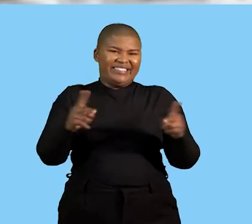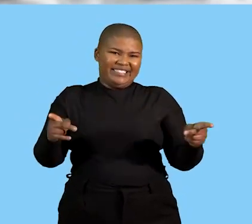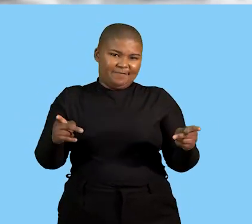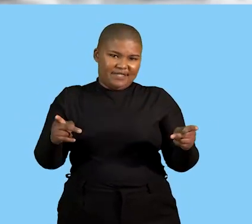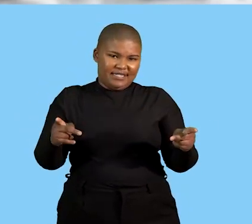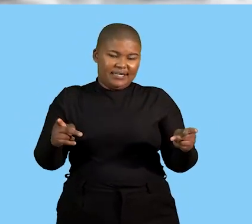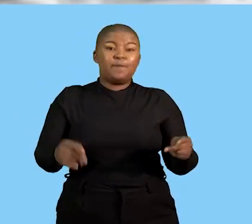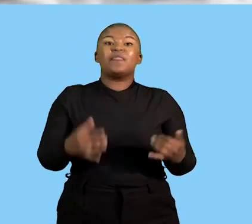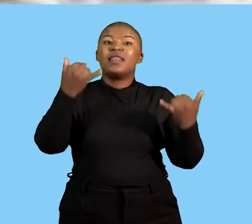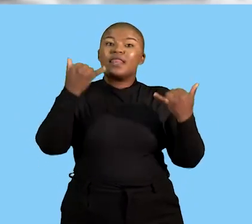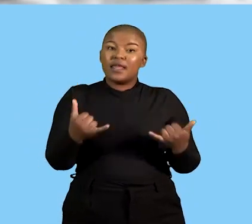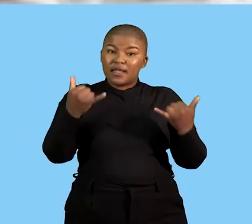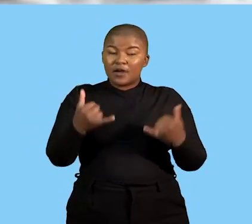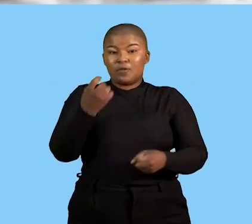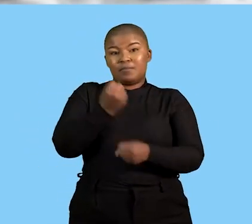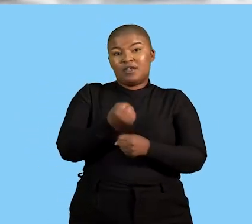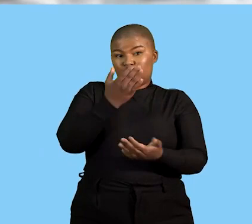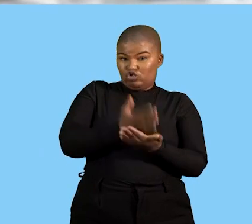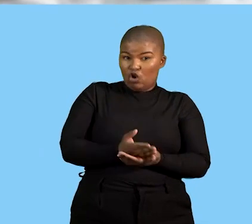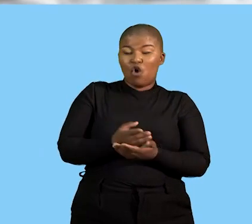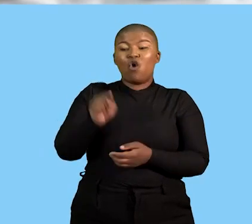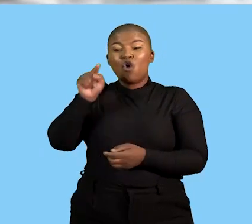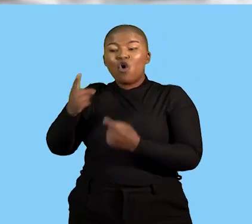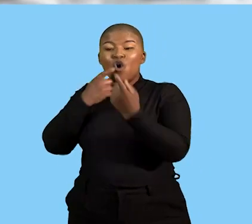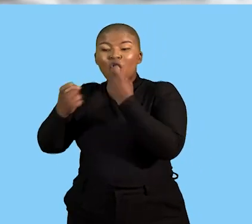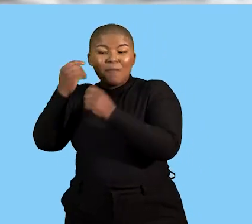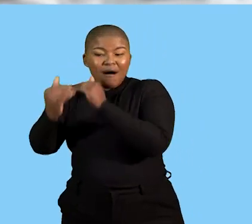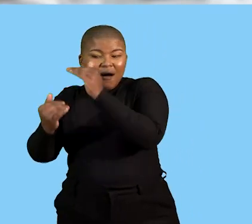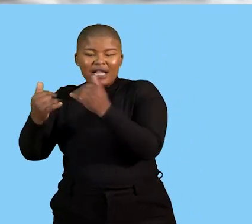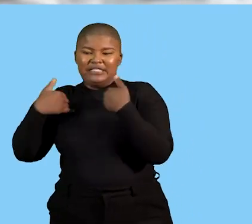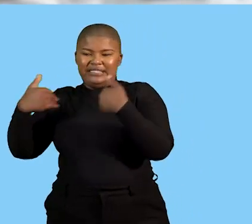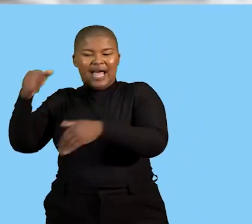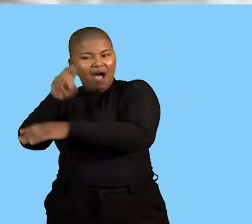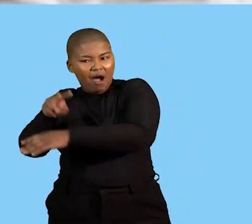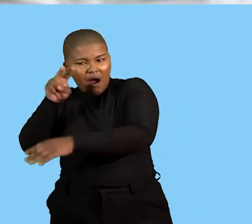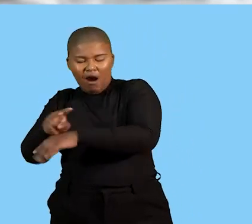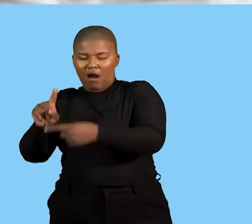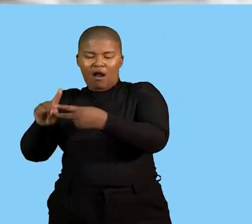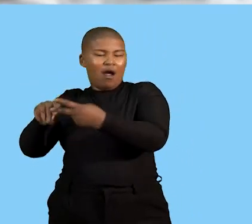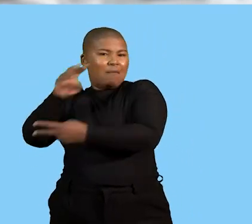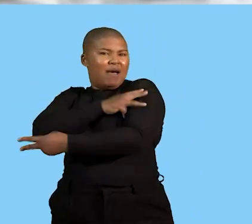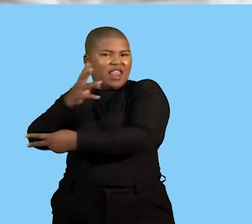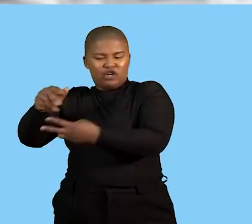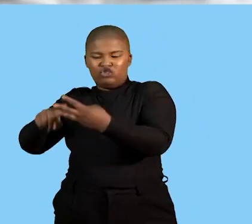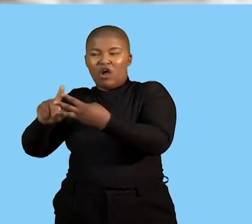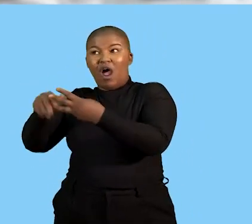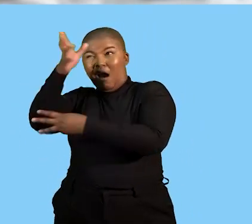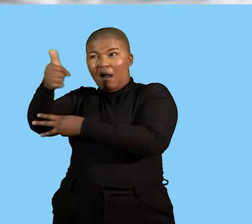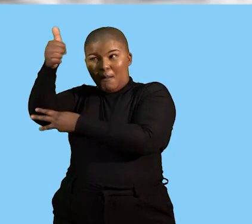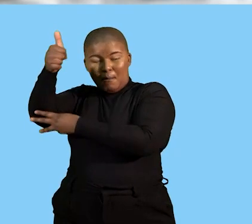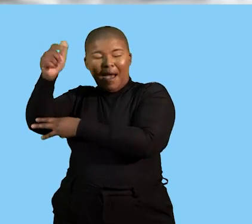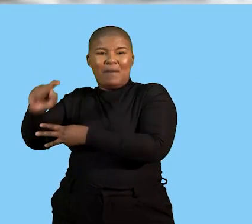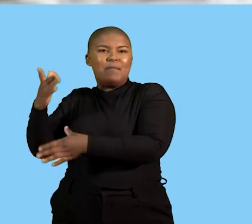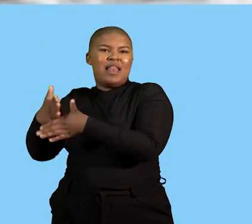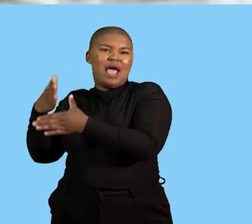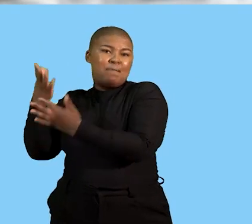basically take different levels top middle and low would be consulted ccma would be consulted and the labor